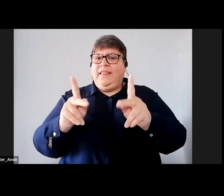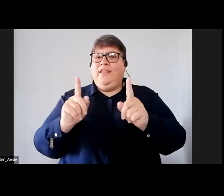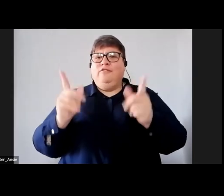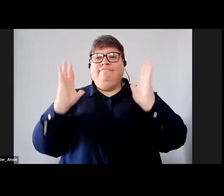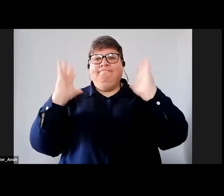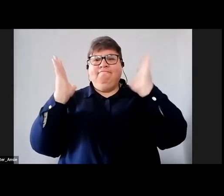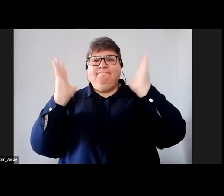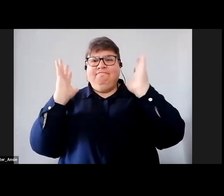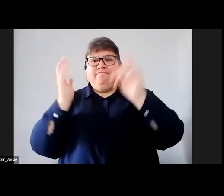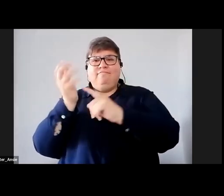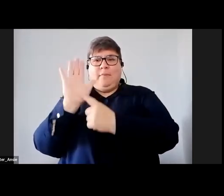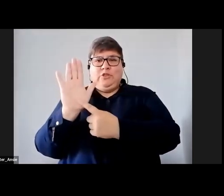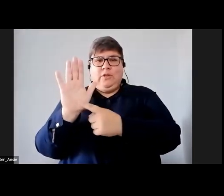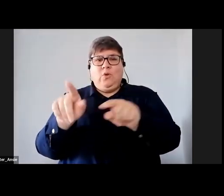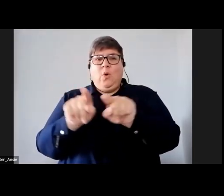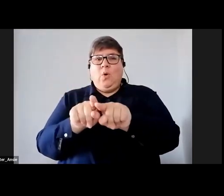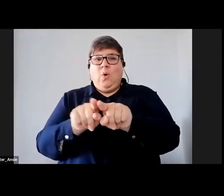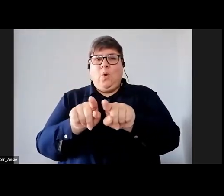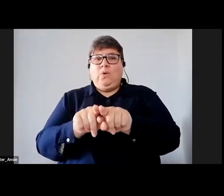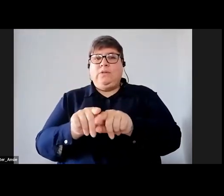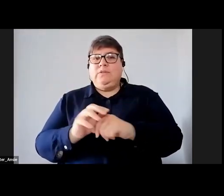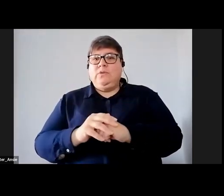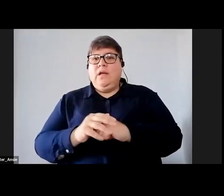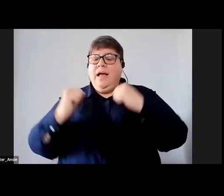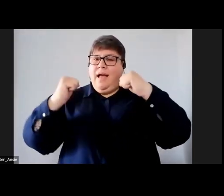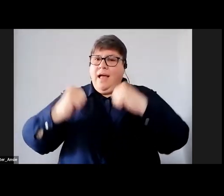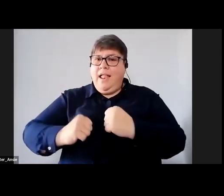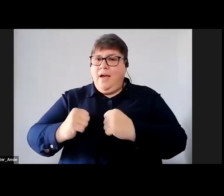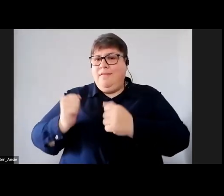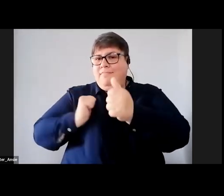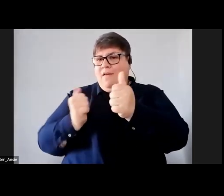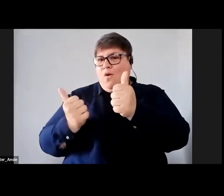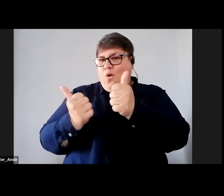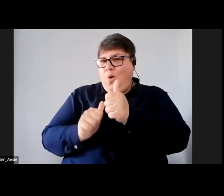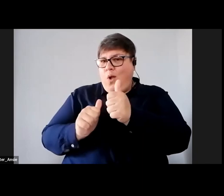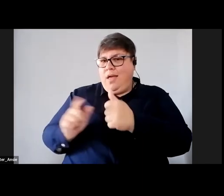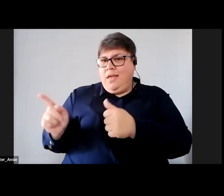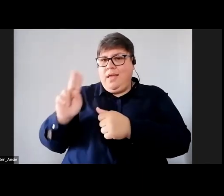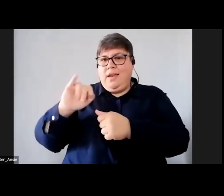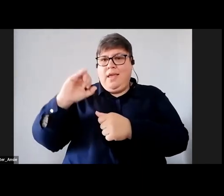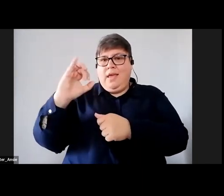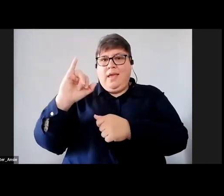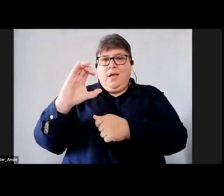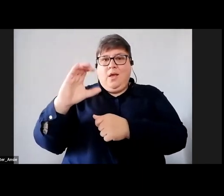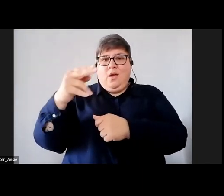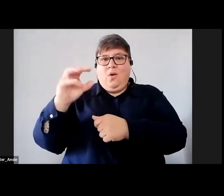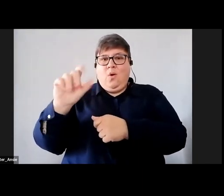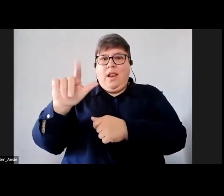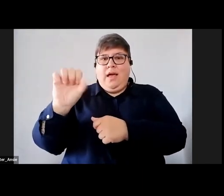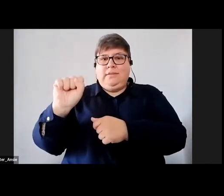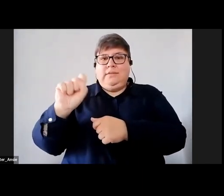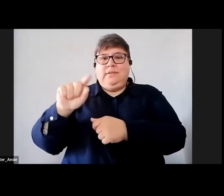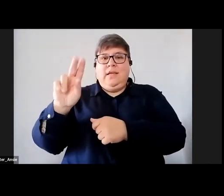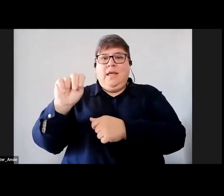also to allow my colleague Mr. Nicholas to then take the